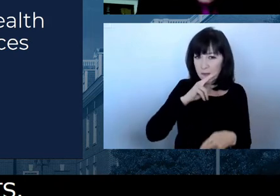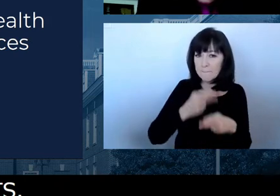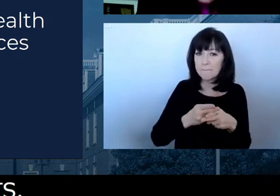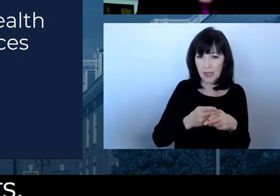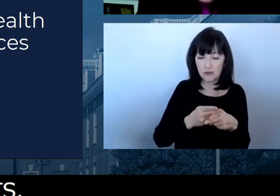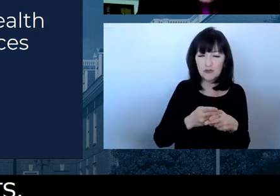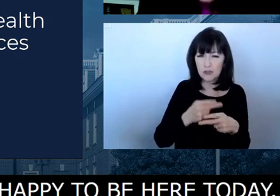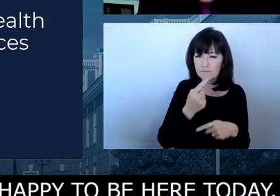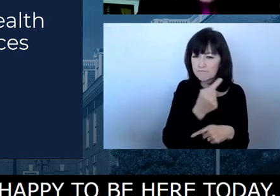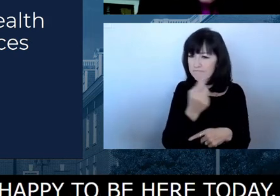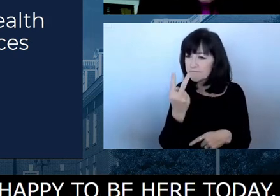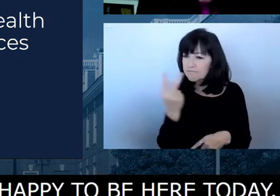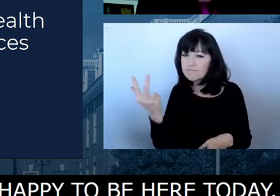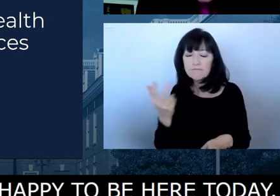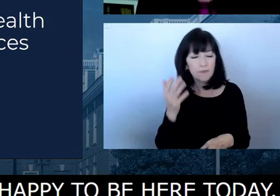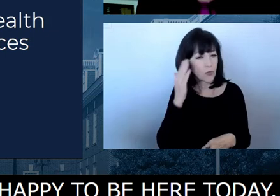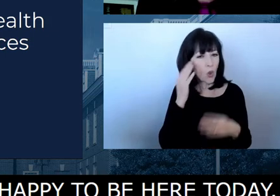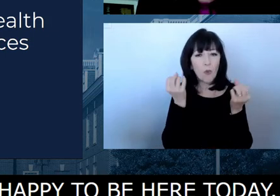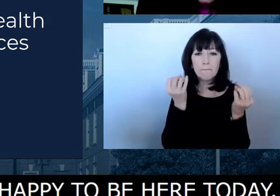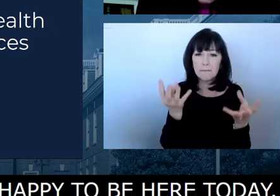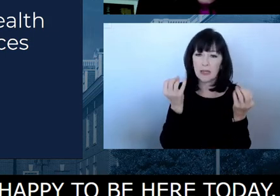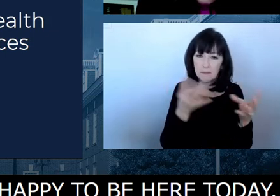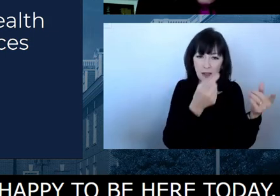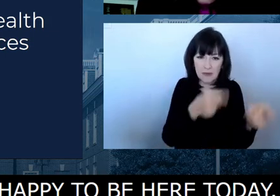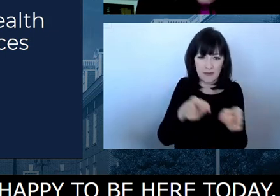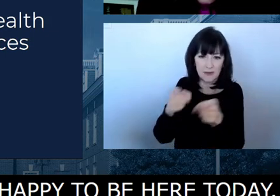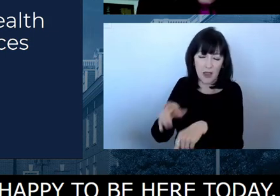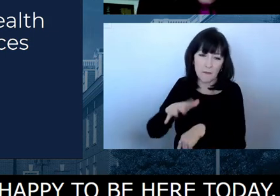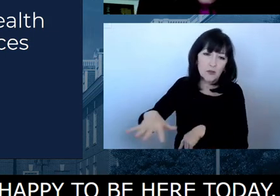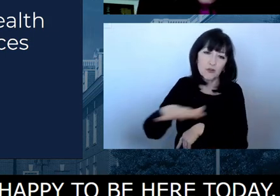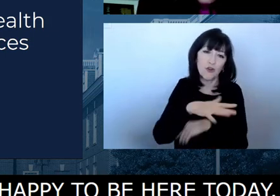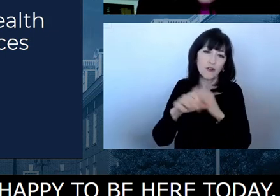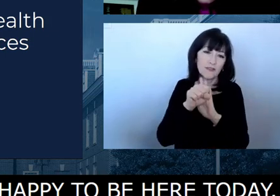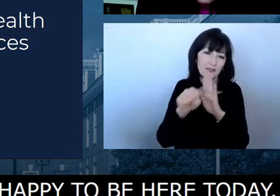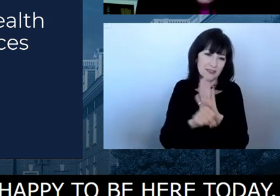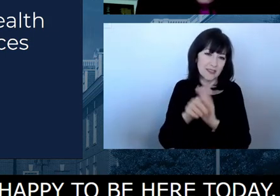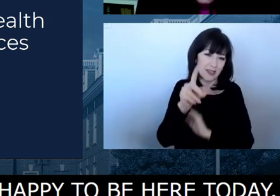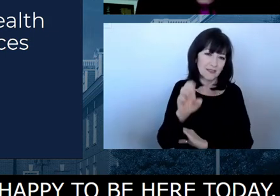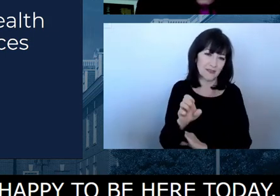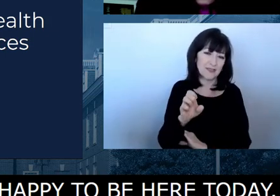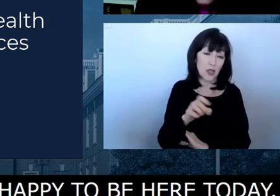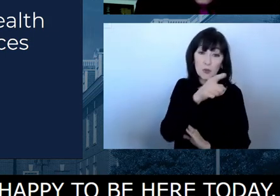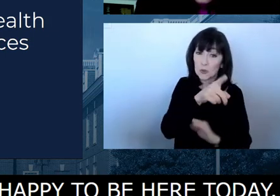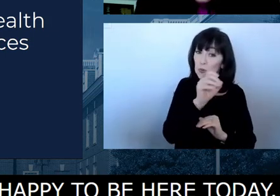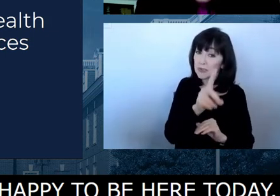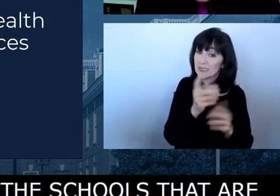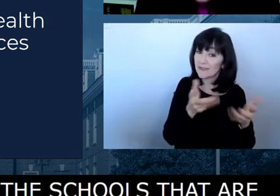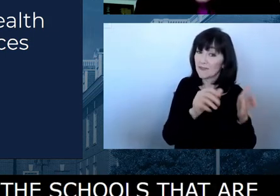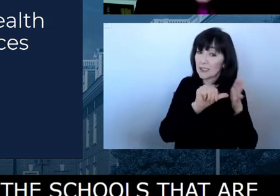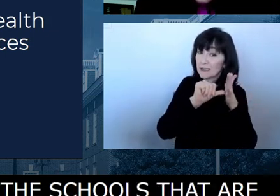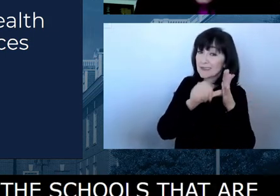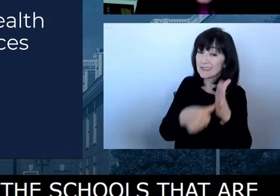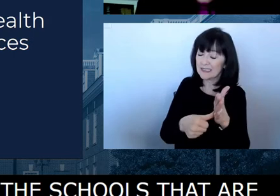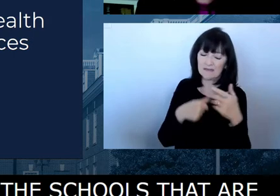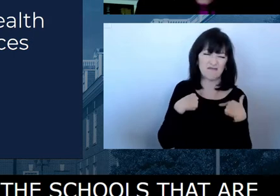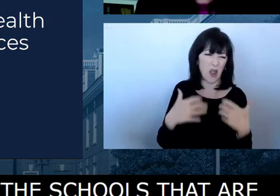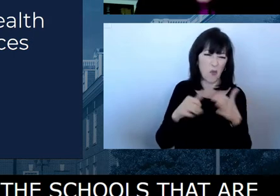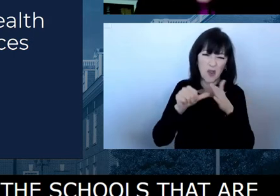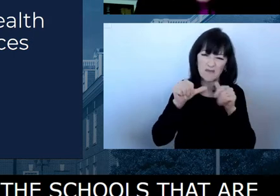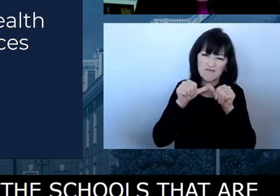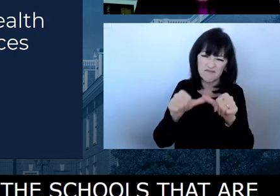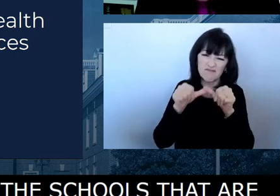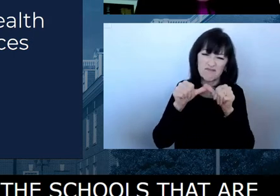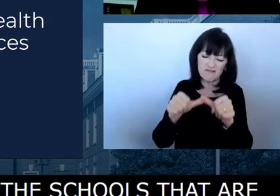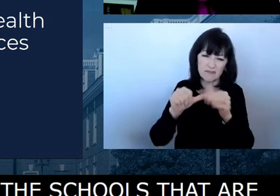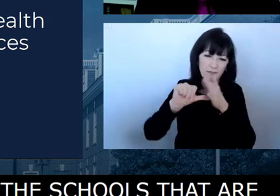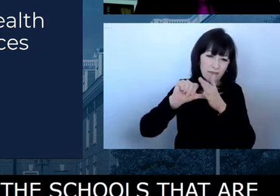happening across the state. And again, as you pointed out, but I really think we need to continue to emphasize, the states and